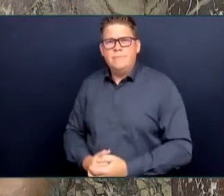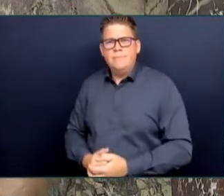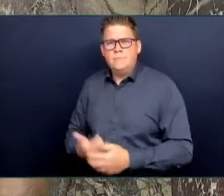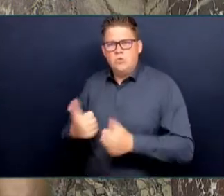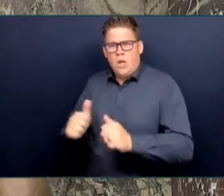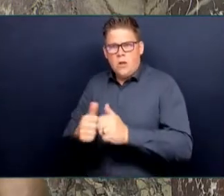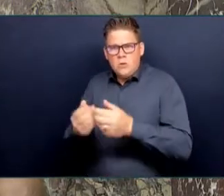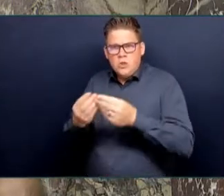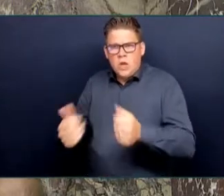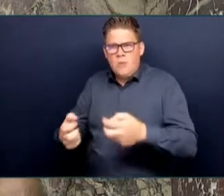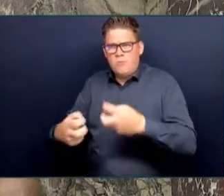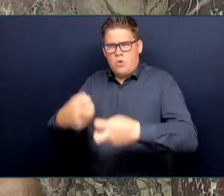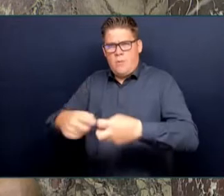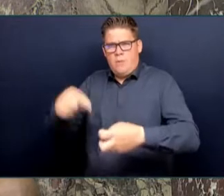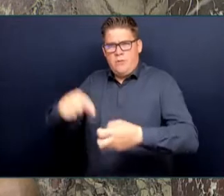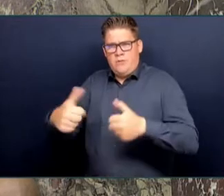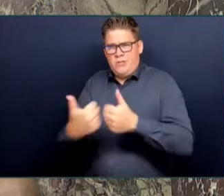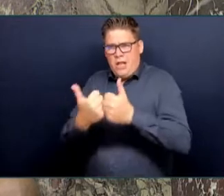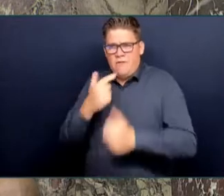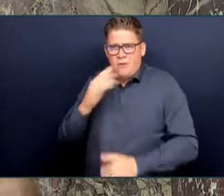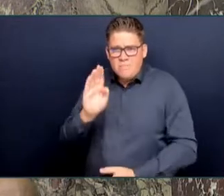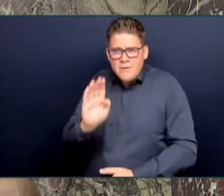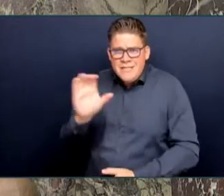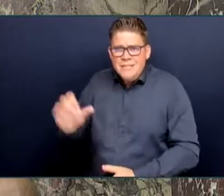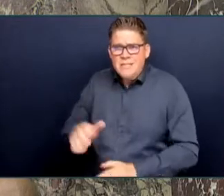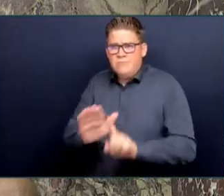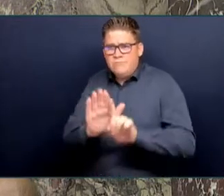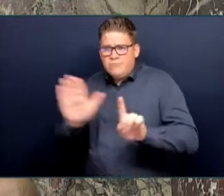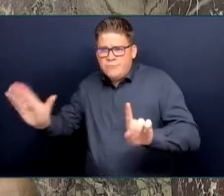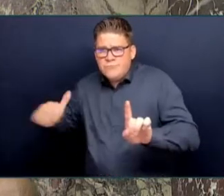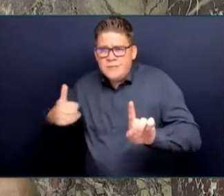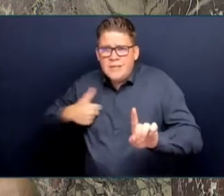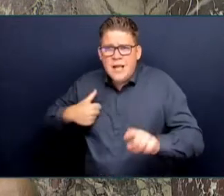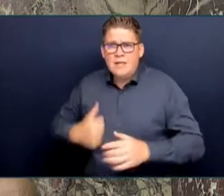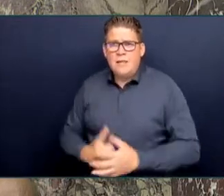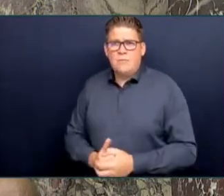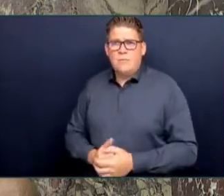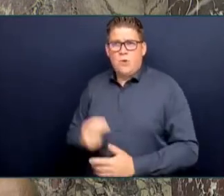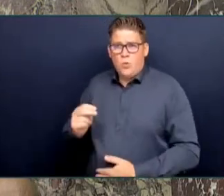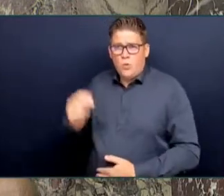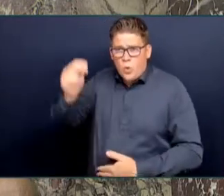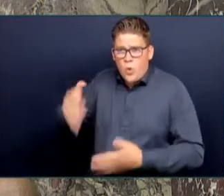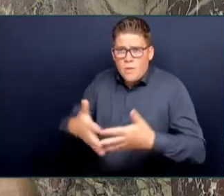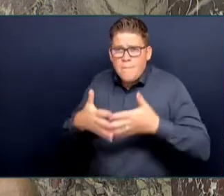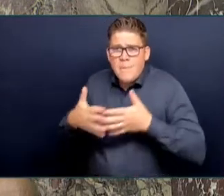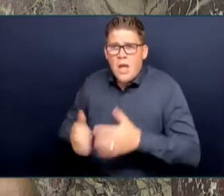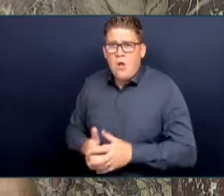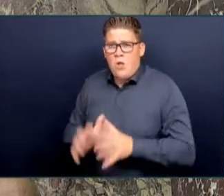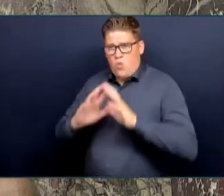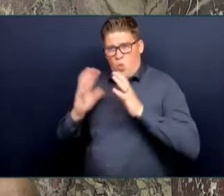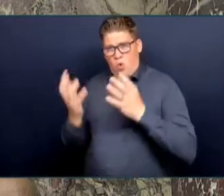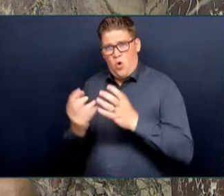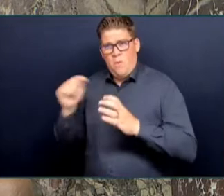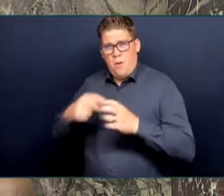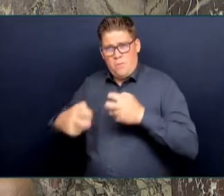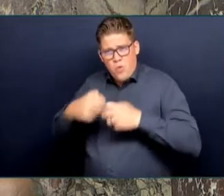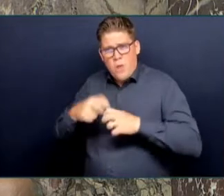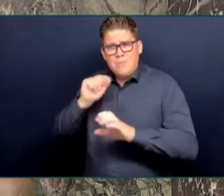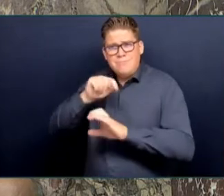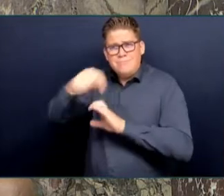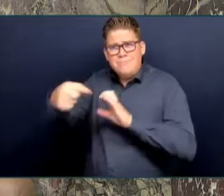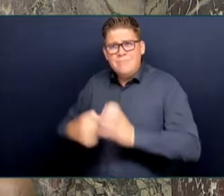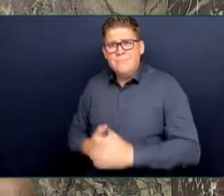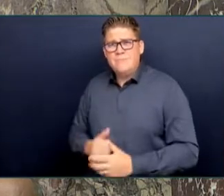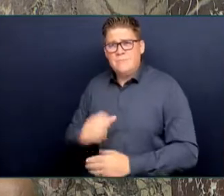and Canada or North America, but globally. By Christmas, there will be eight billion souls on this planet. And we have to have a plan